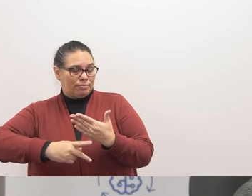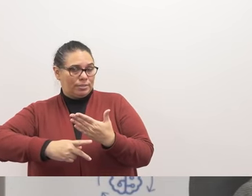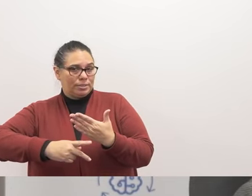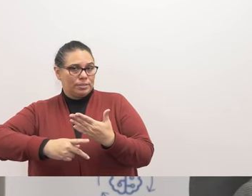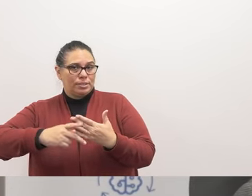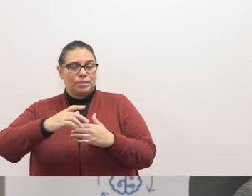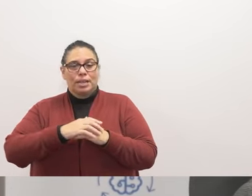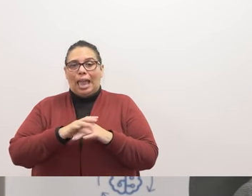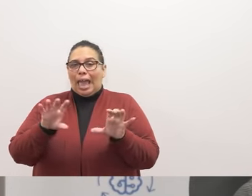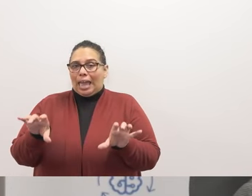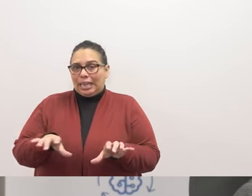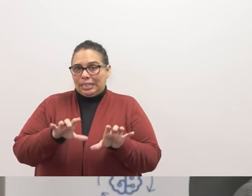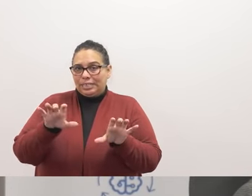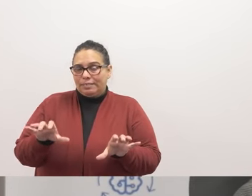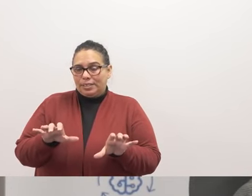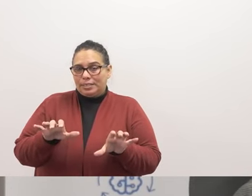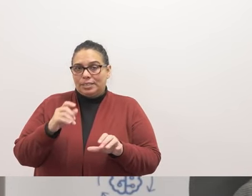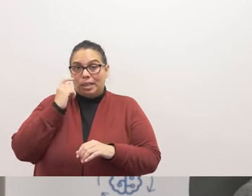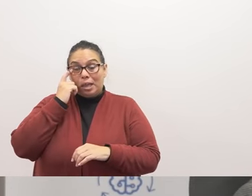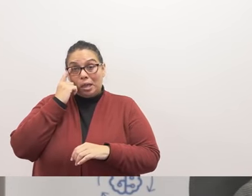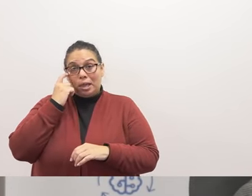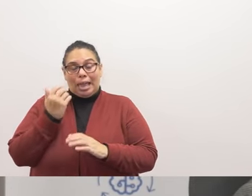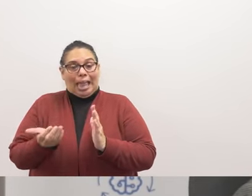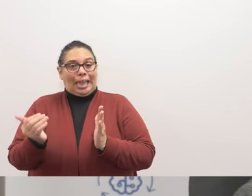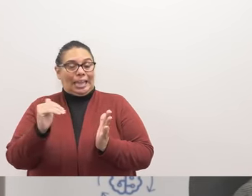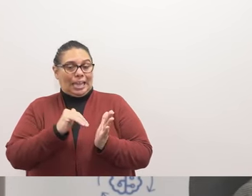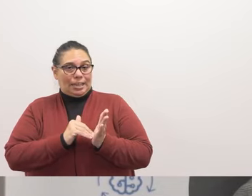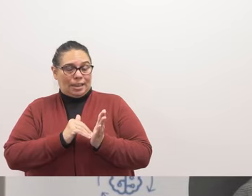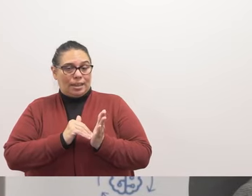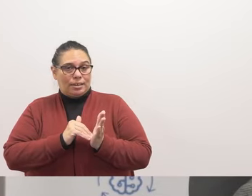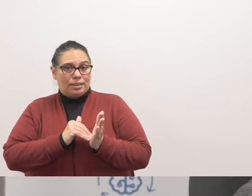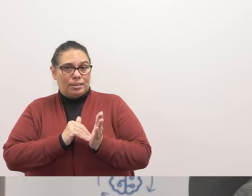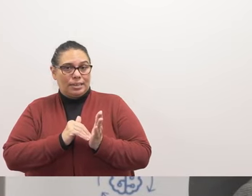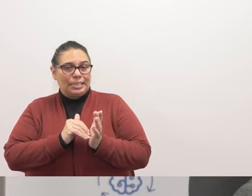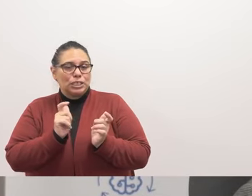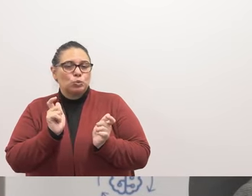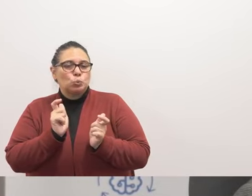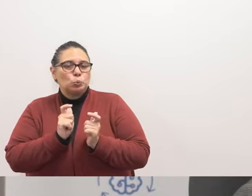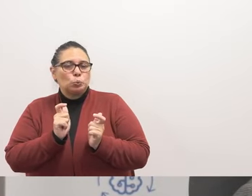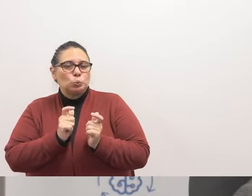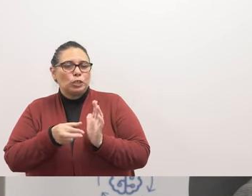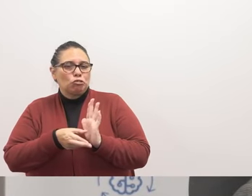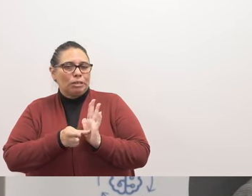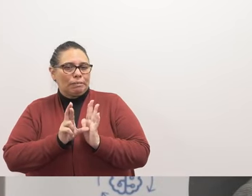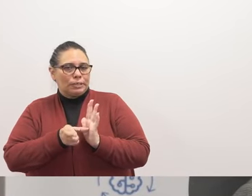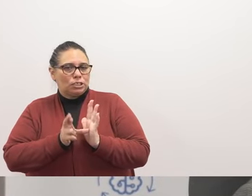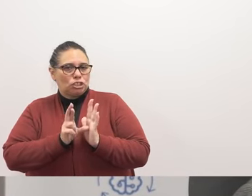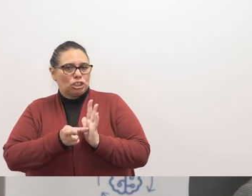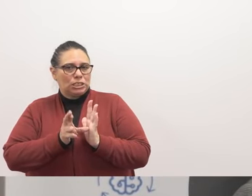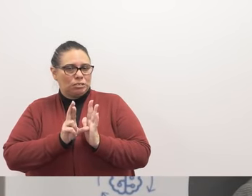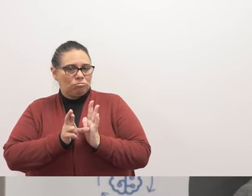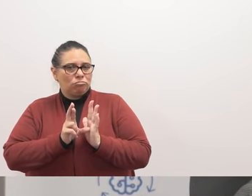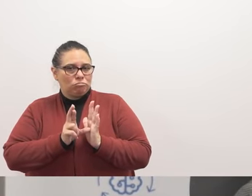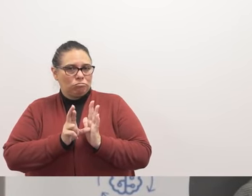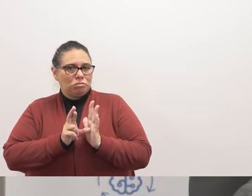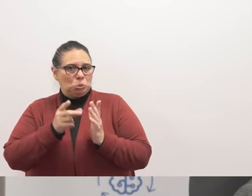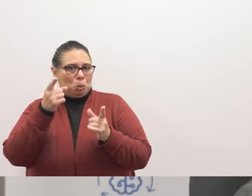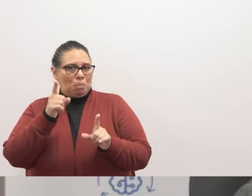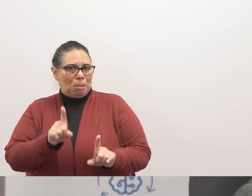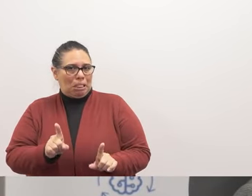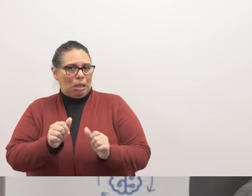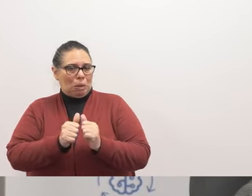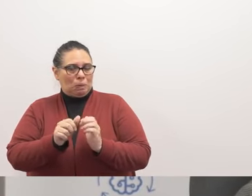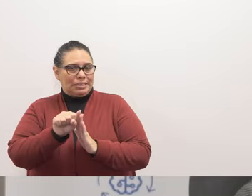activities. And there again, it's just a small revision to comply with